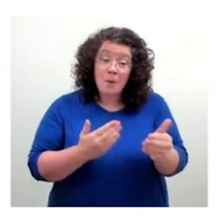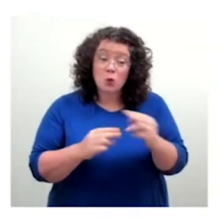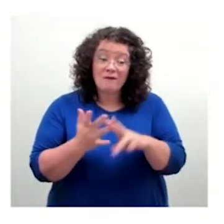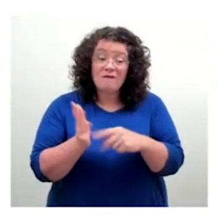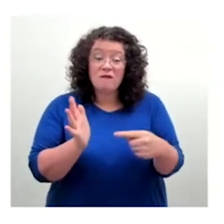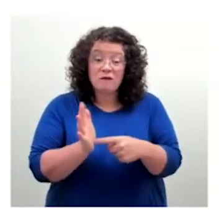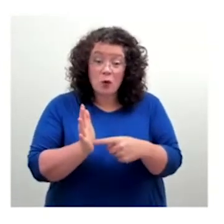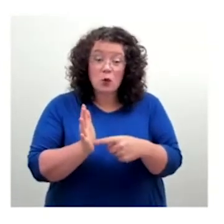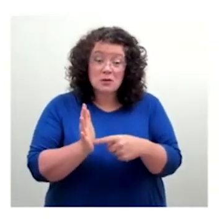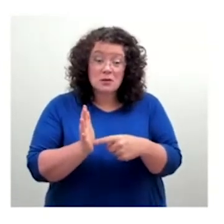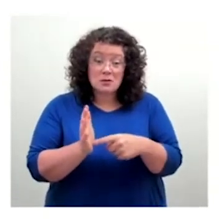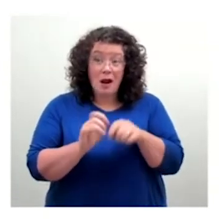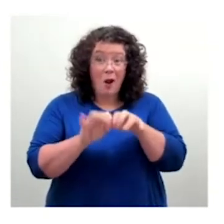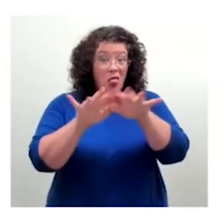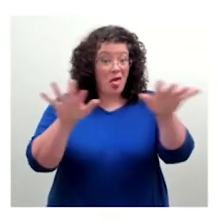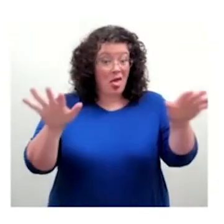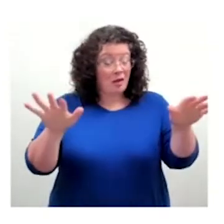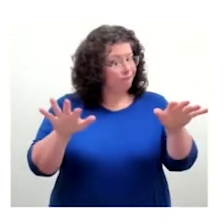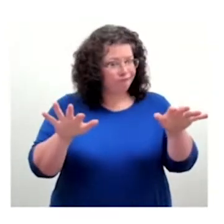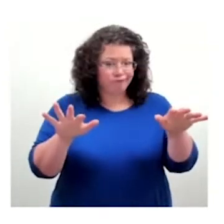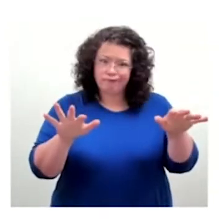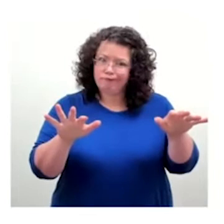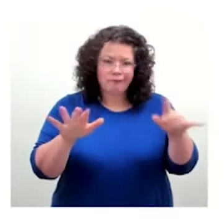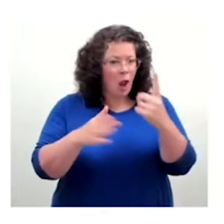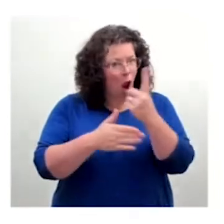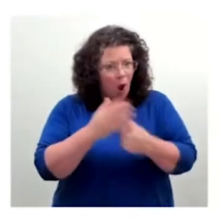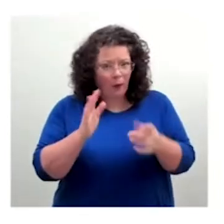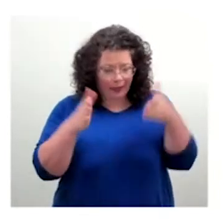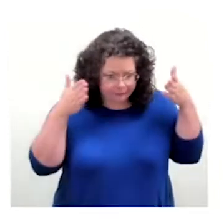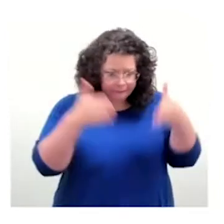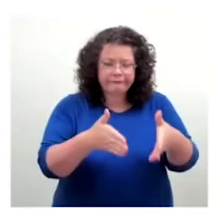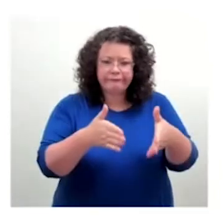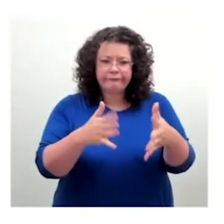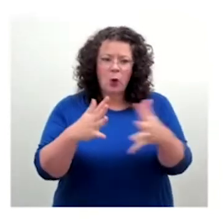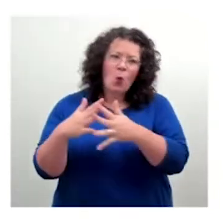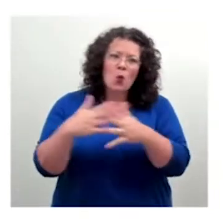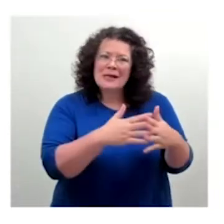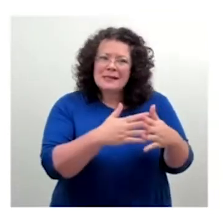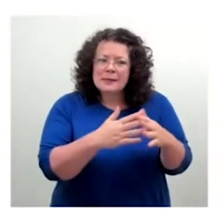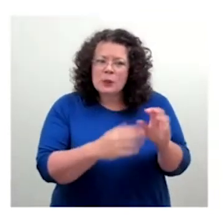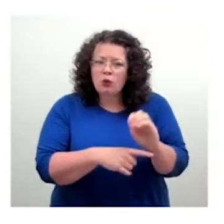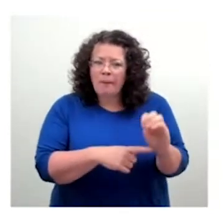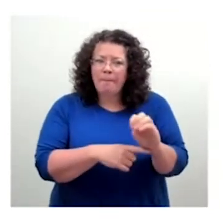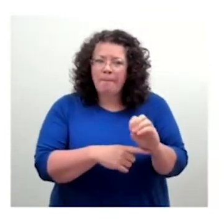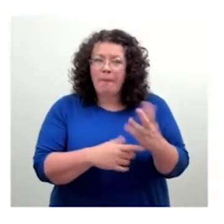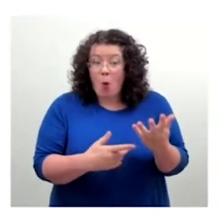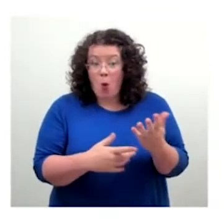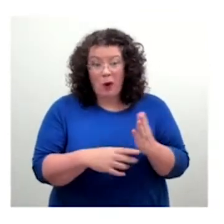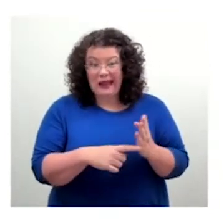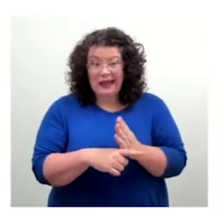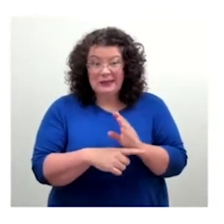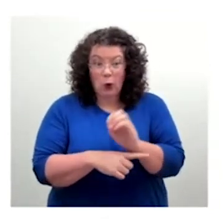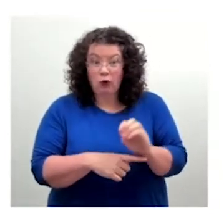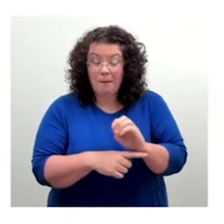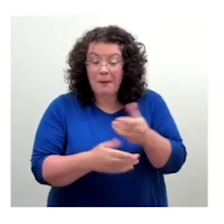languages. So these characters need to be designed specifically. So we, as part of the